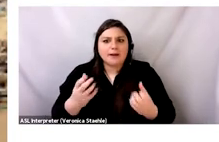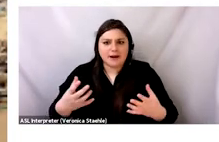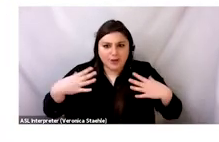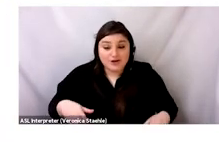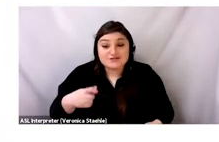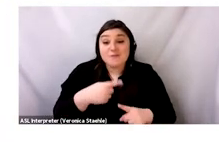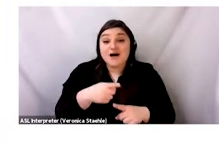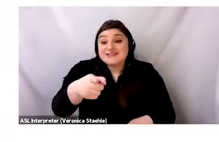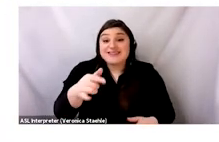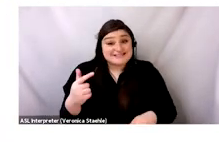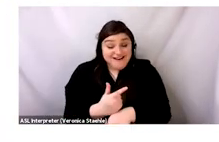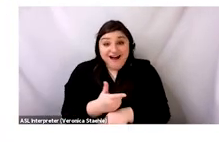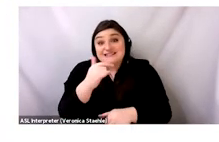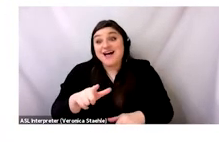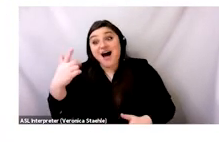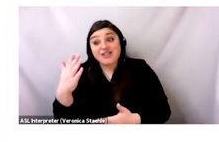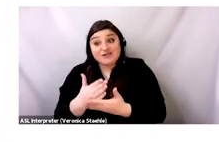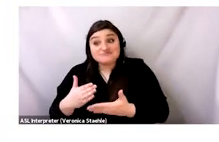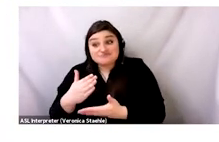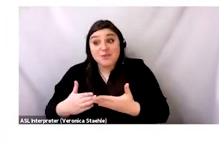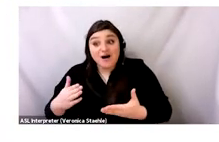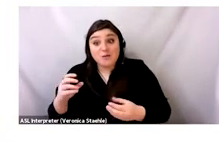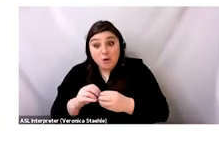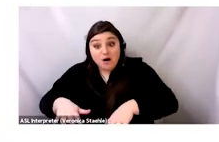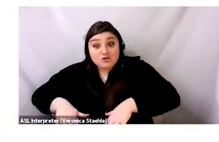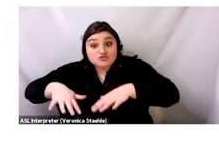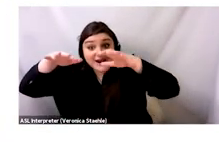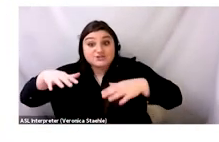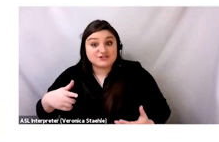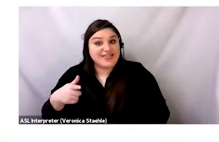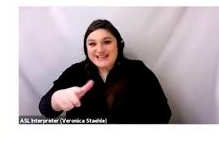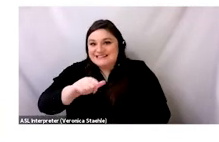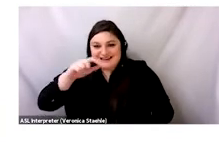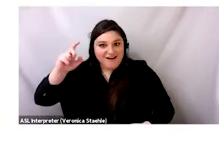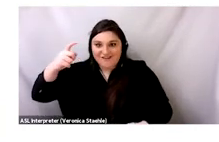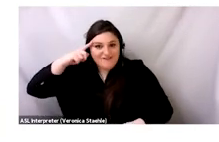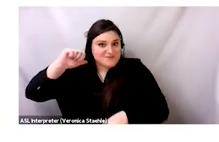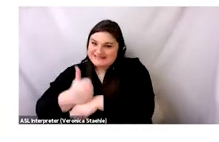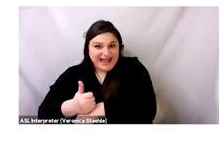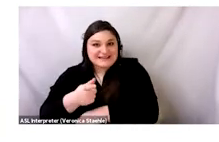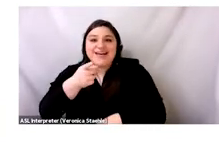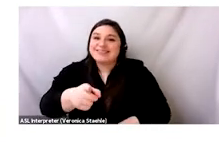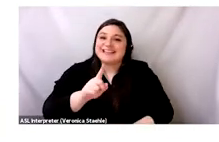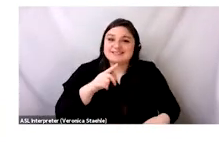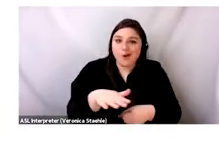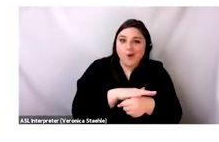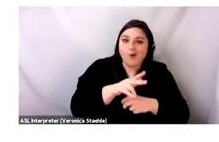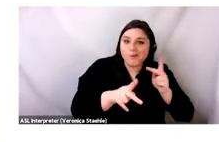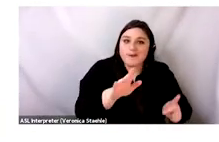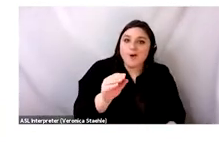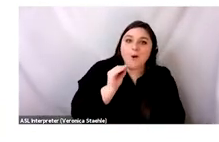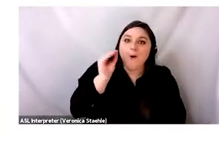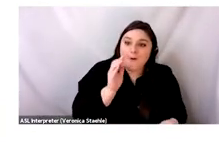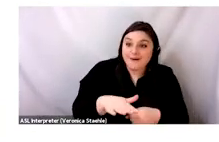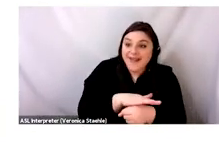tangled masses of clothing. And then there is still more clothing waste than goes to landfill or the ocean. The remaining waste from Contamanzo is